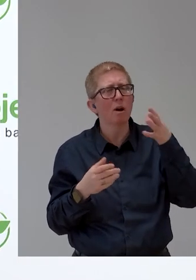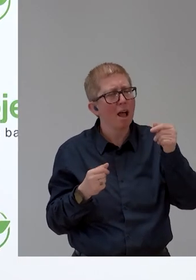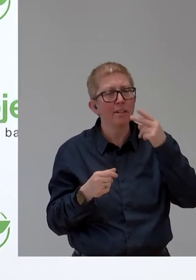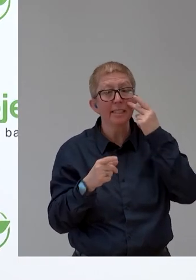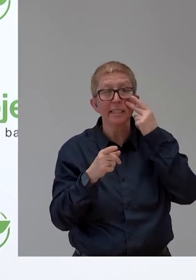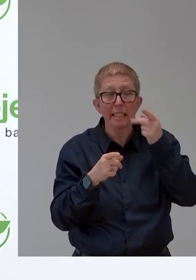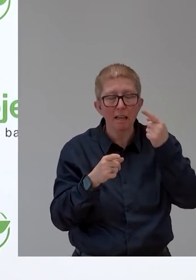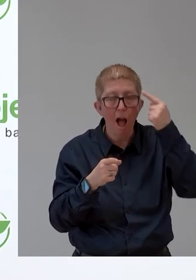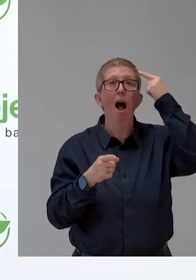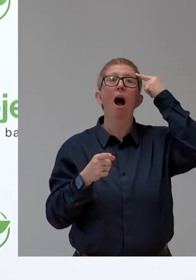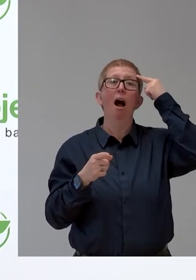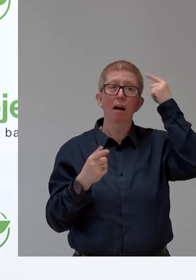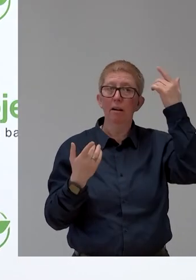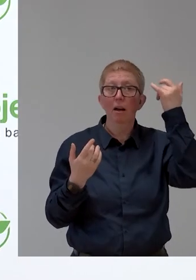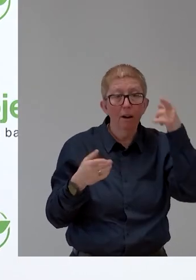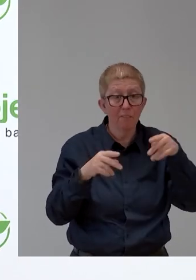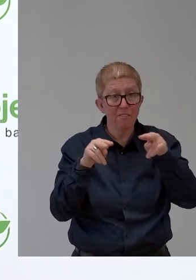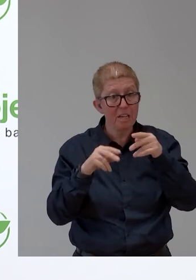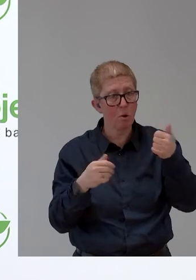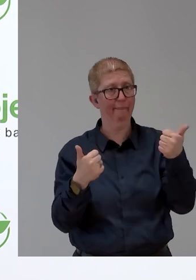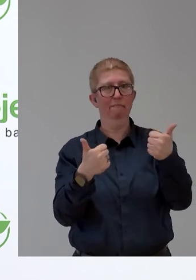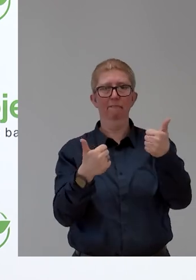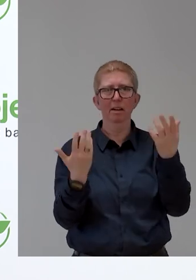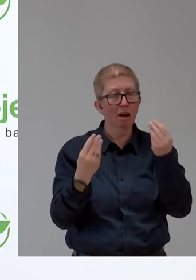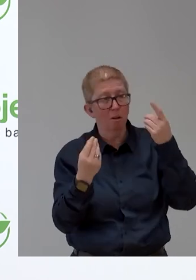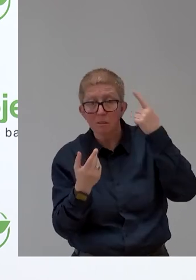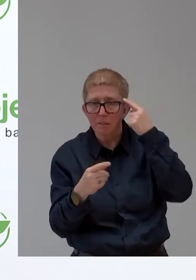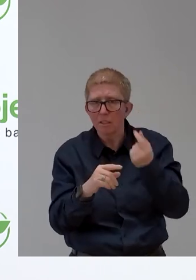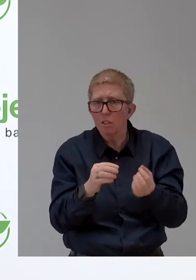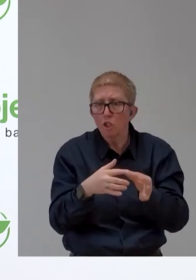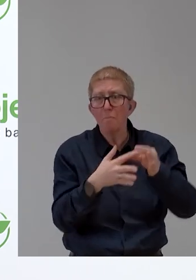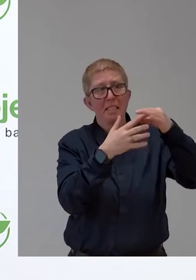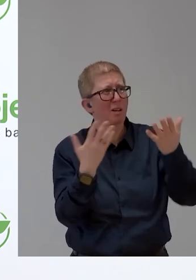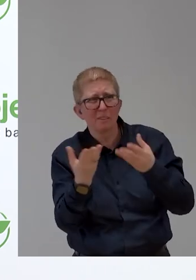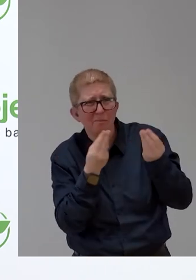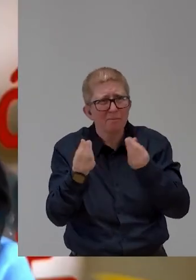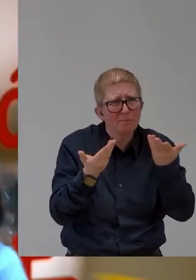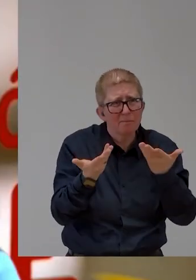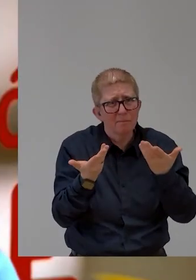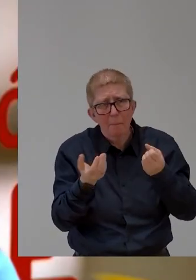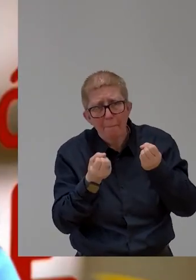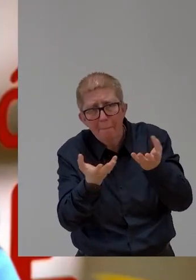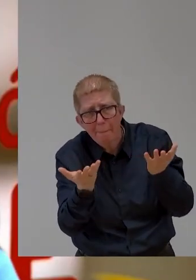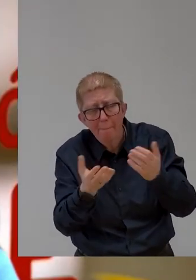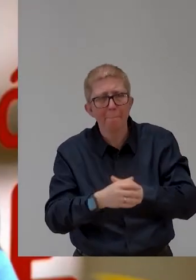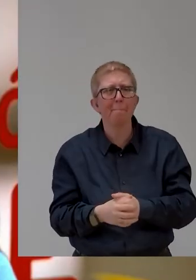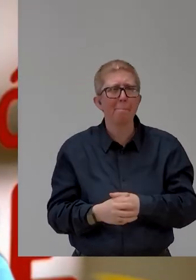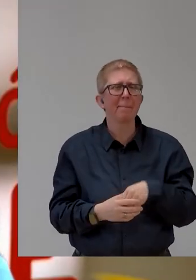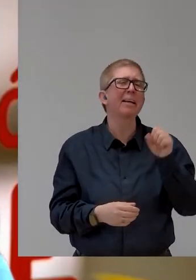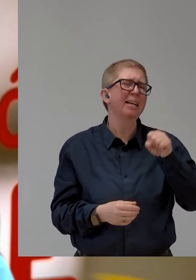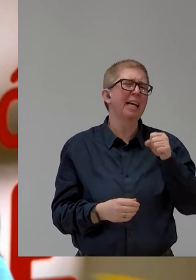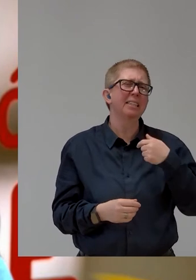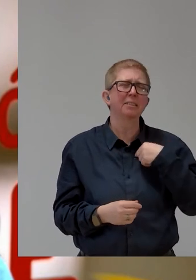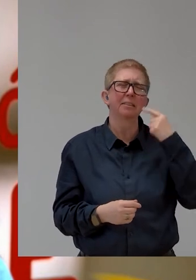what you saw in the video that was remarkable for you? Well, I think